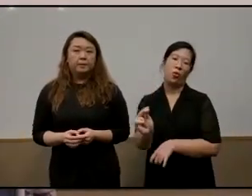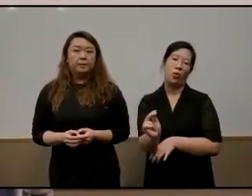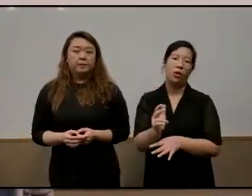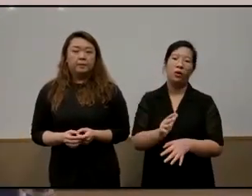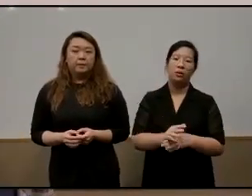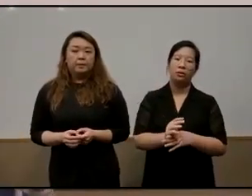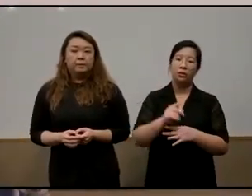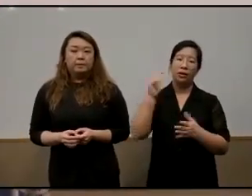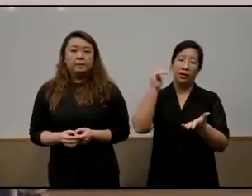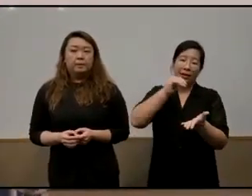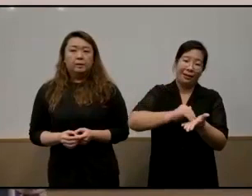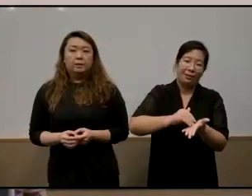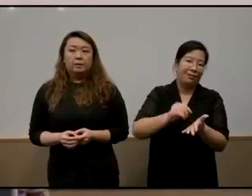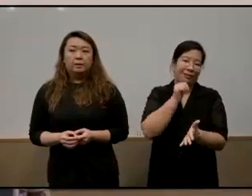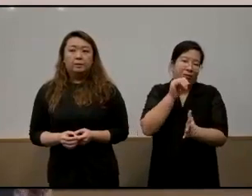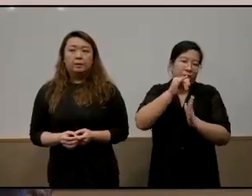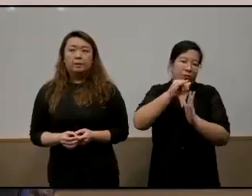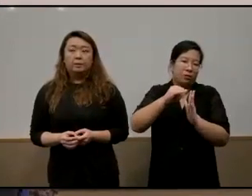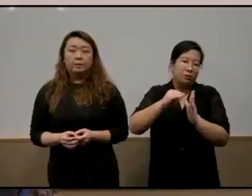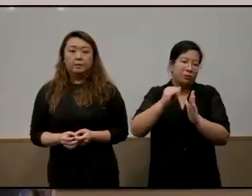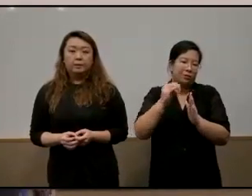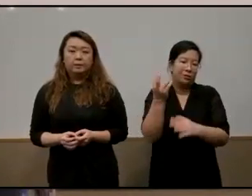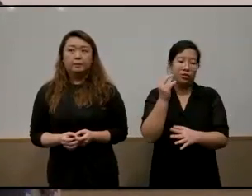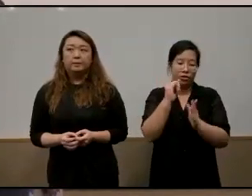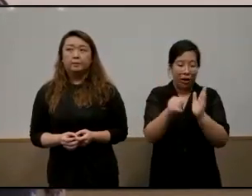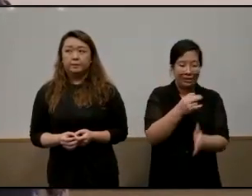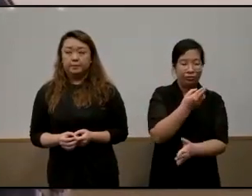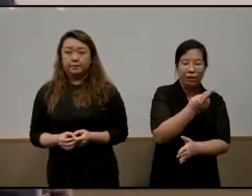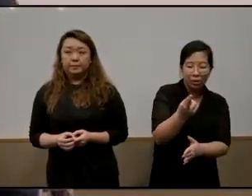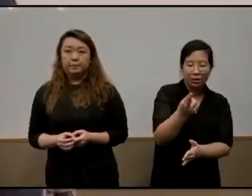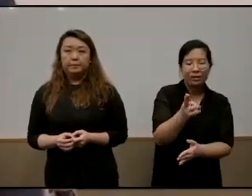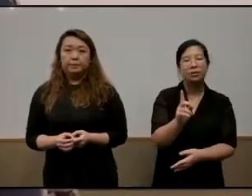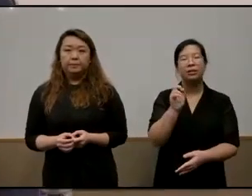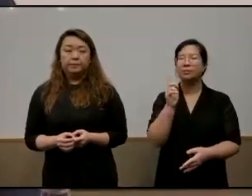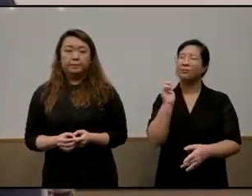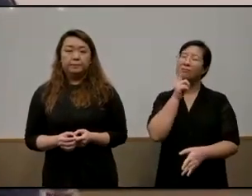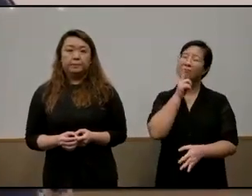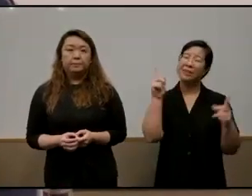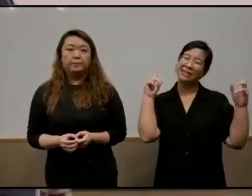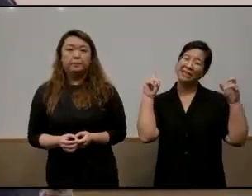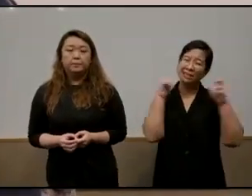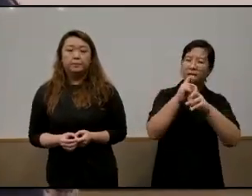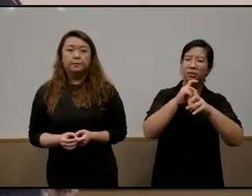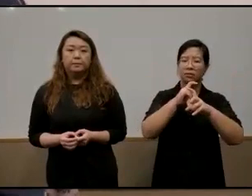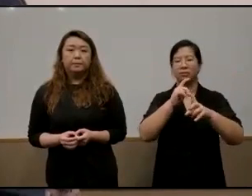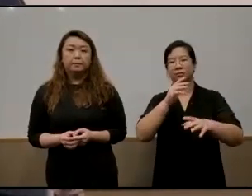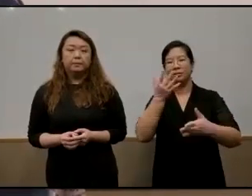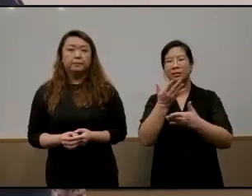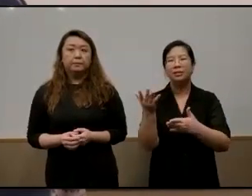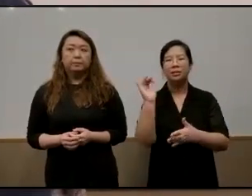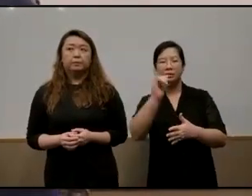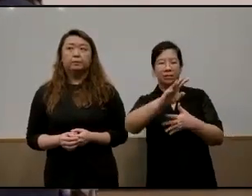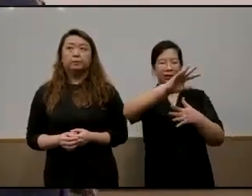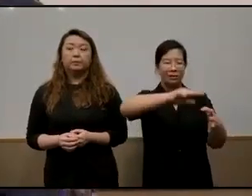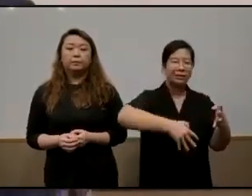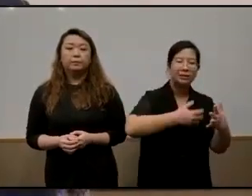and again it is not just it's not resources and it's not about that it is a whole complex gamut of things of the timetable of the teacher